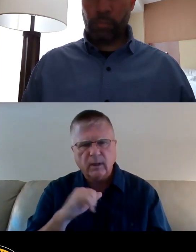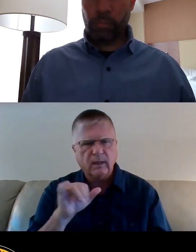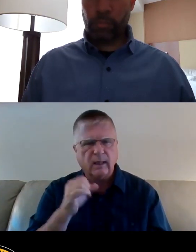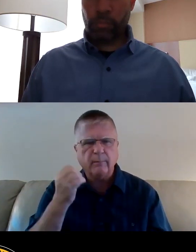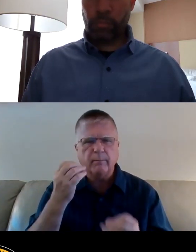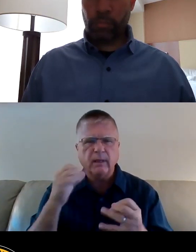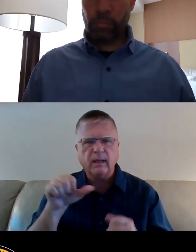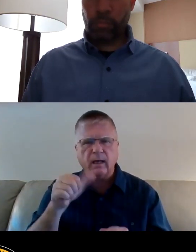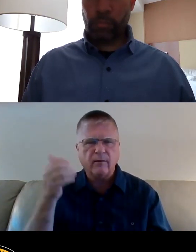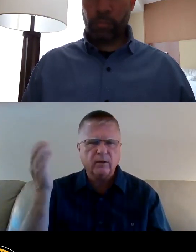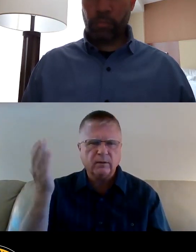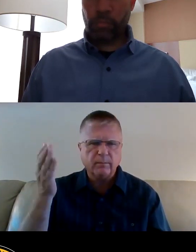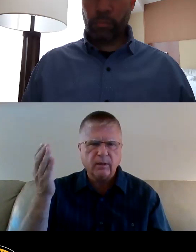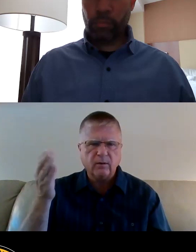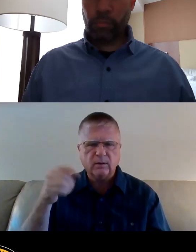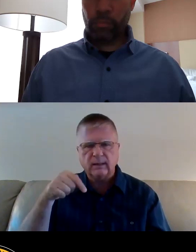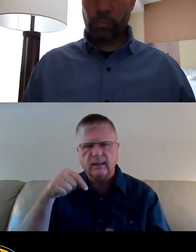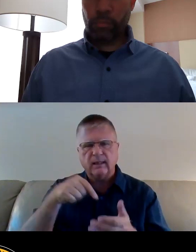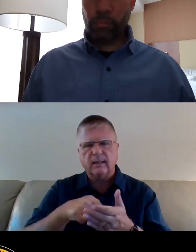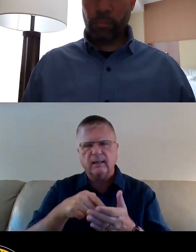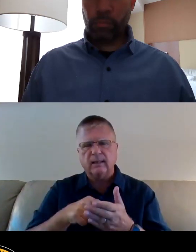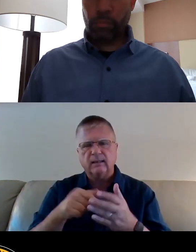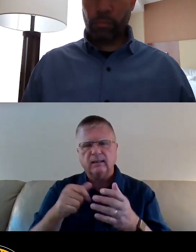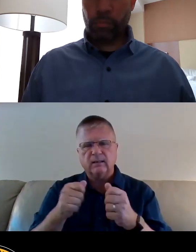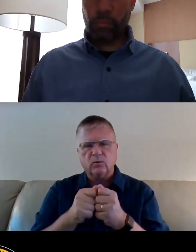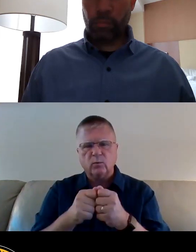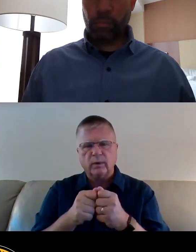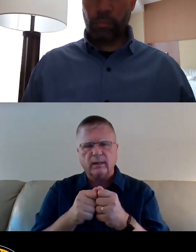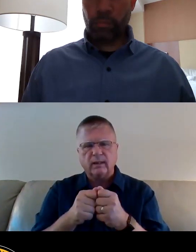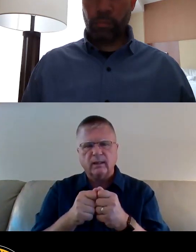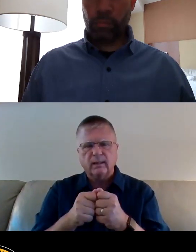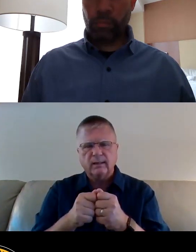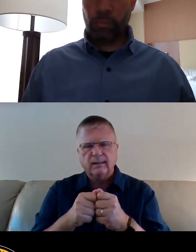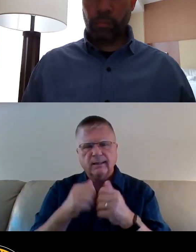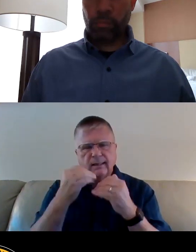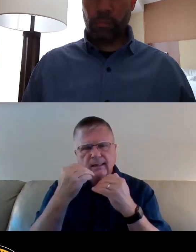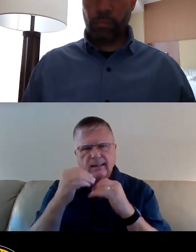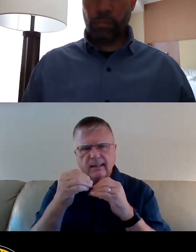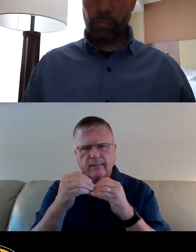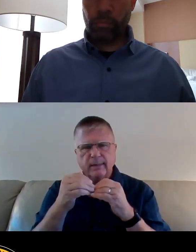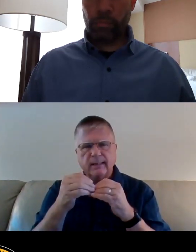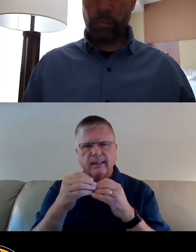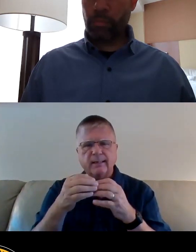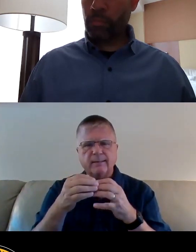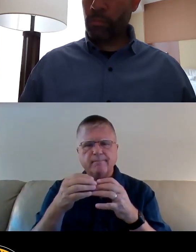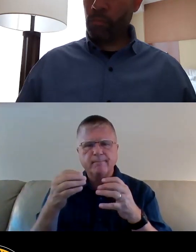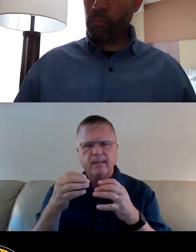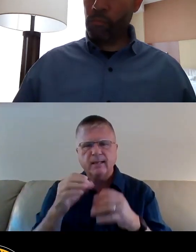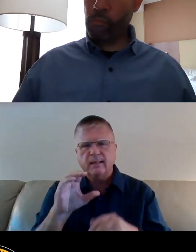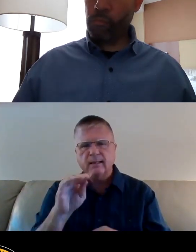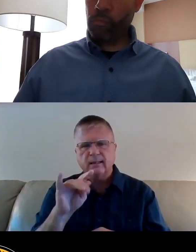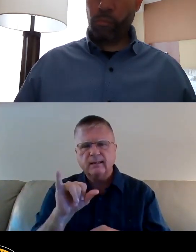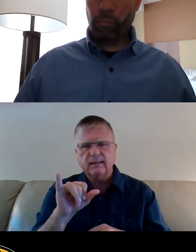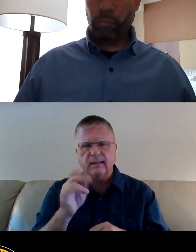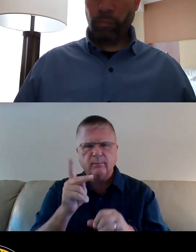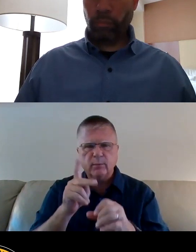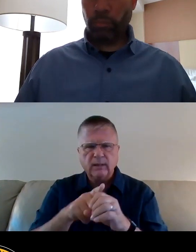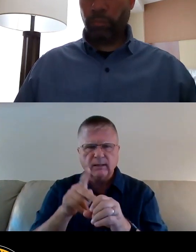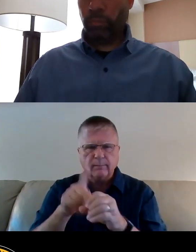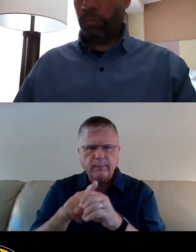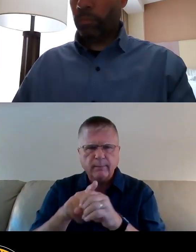speakers, that this is with a limited amount of city participation.